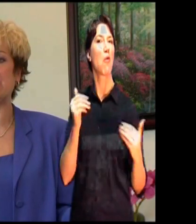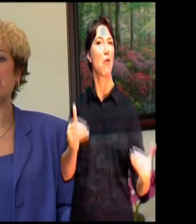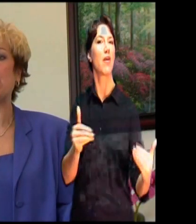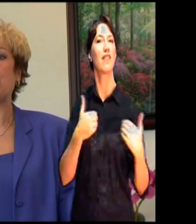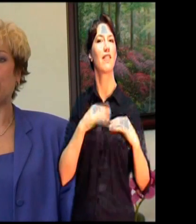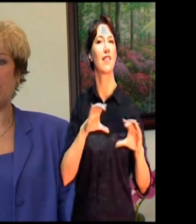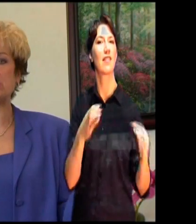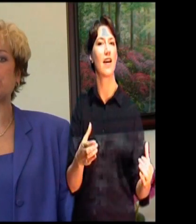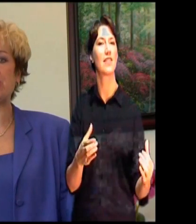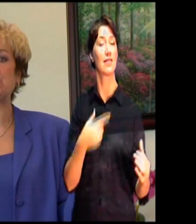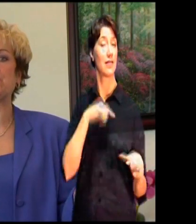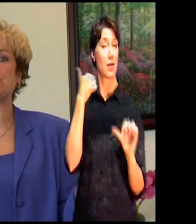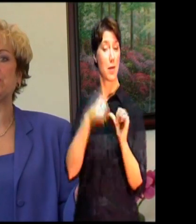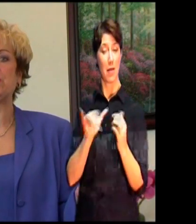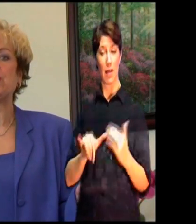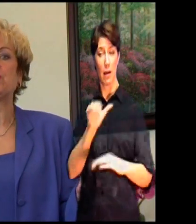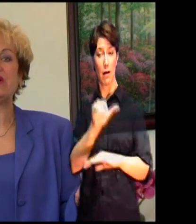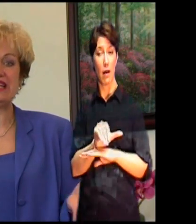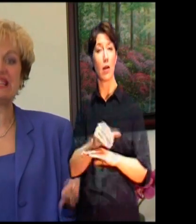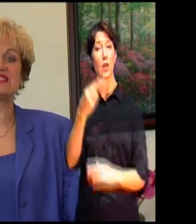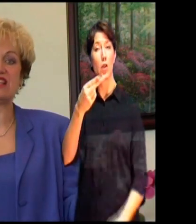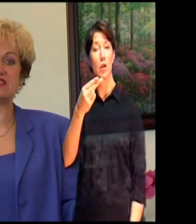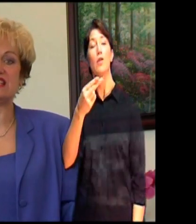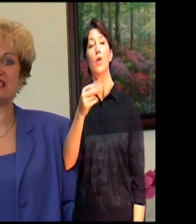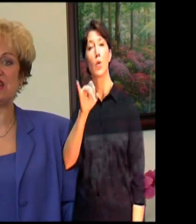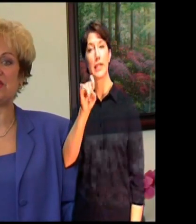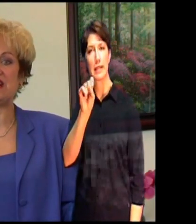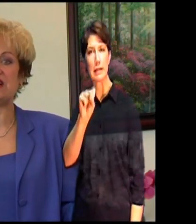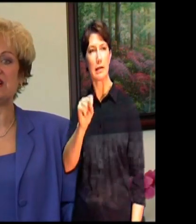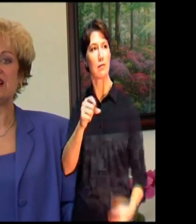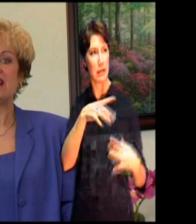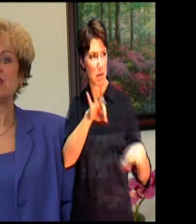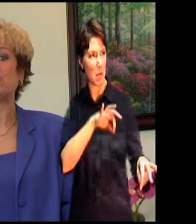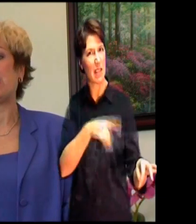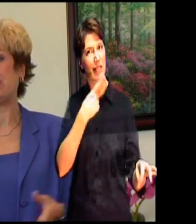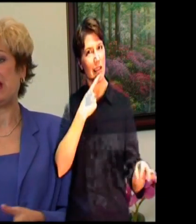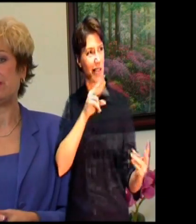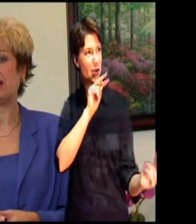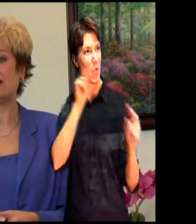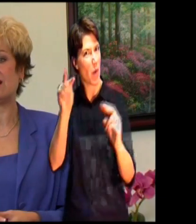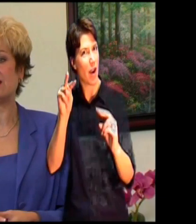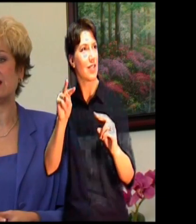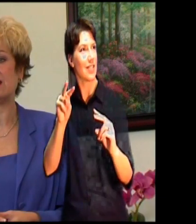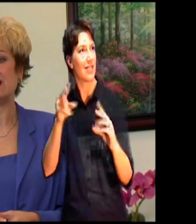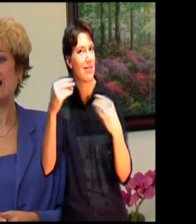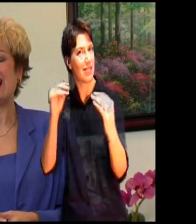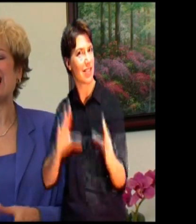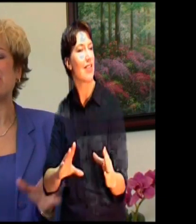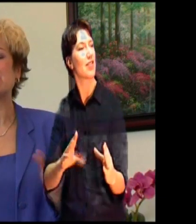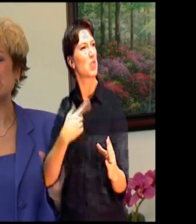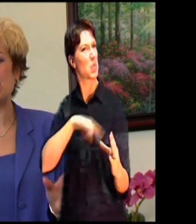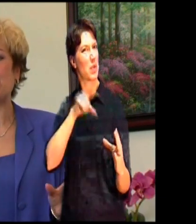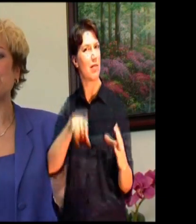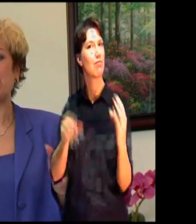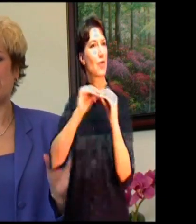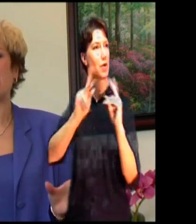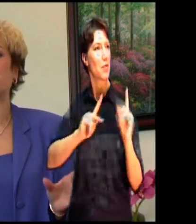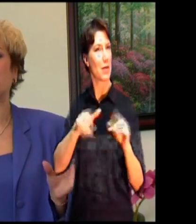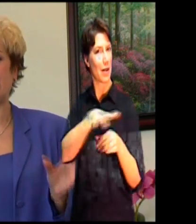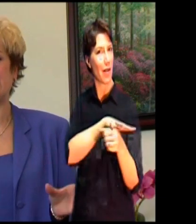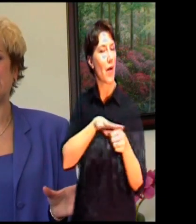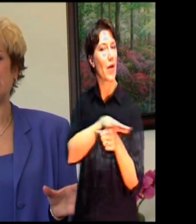said to me, watch what I do. We need consultants in this area. So I became a consultant. And I'm so